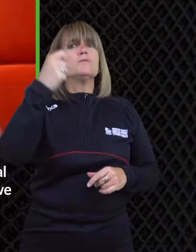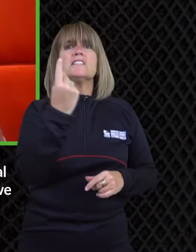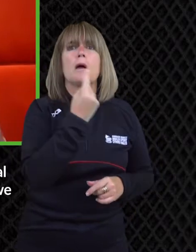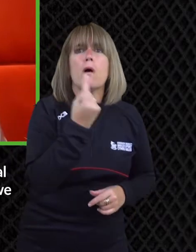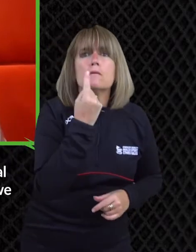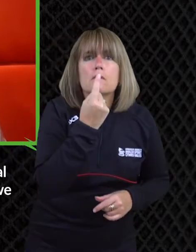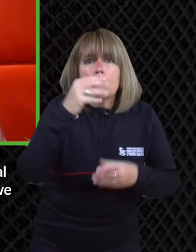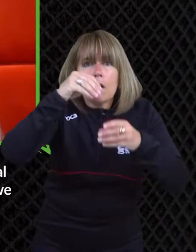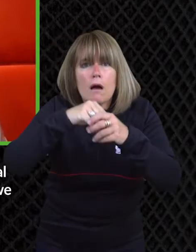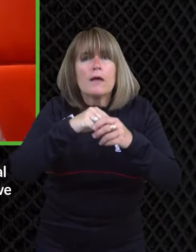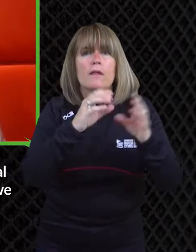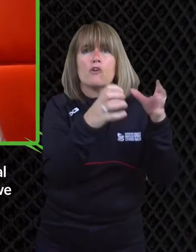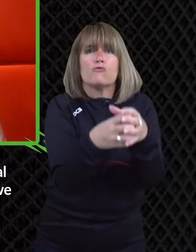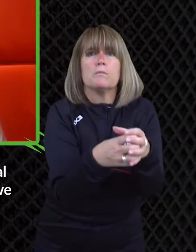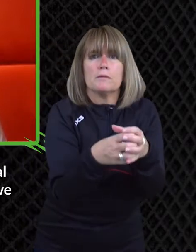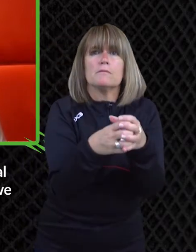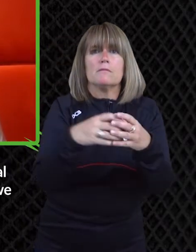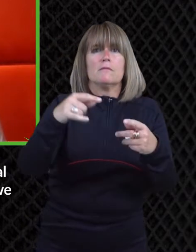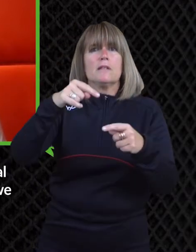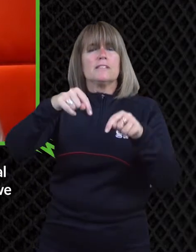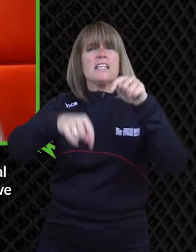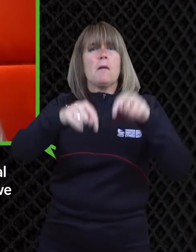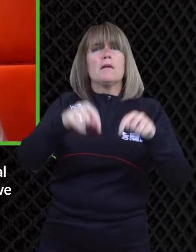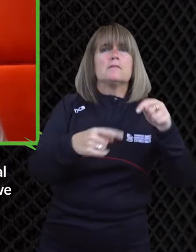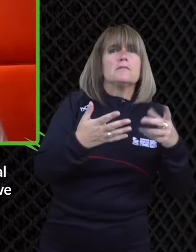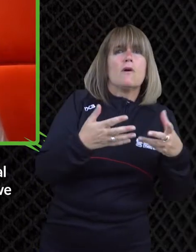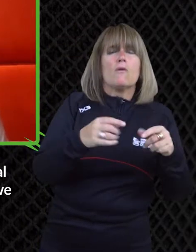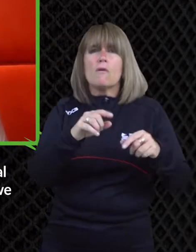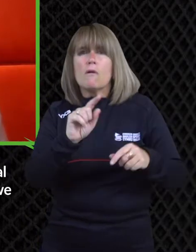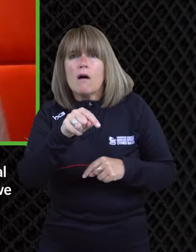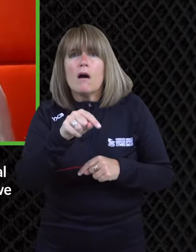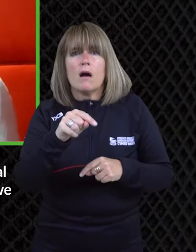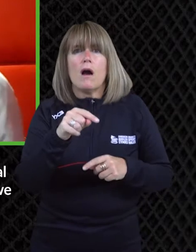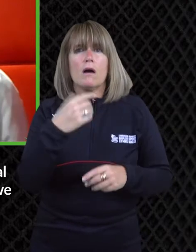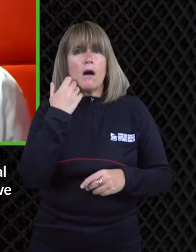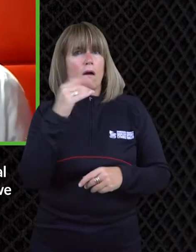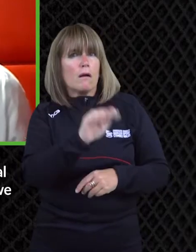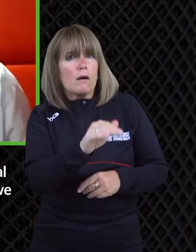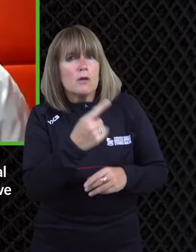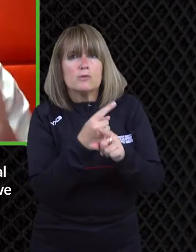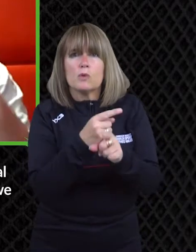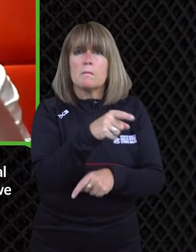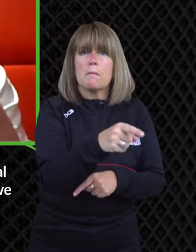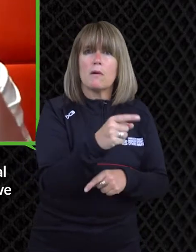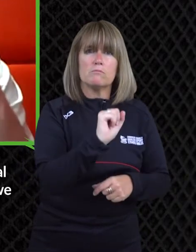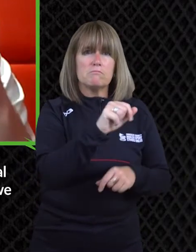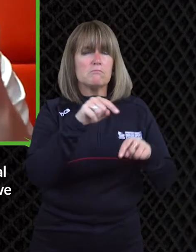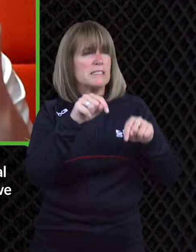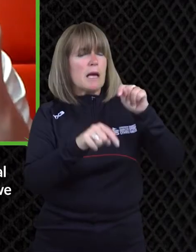into um into the media um but yeah in terms of the actual what's happening